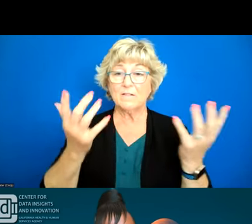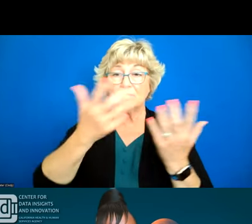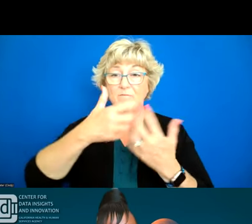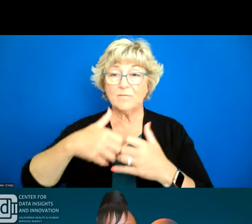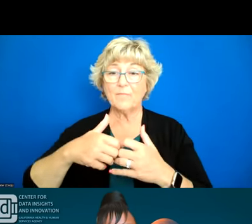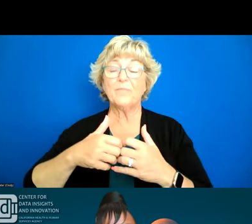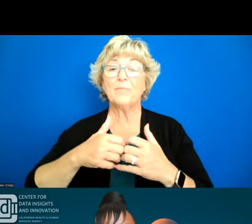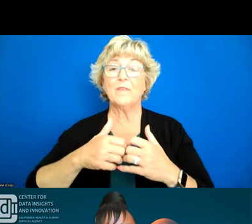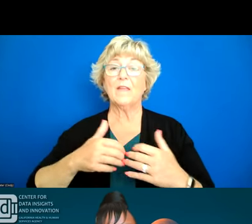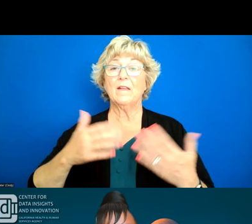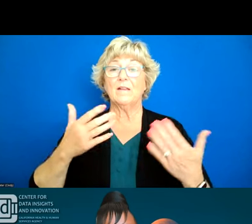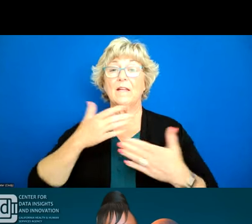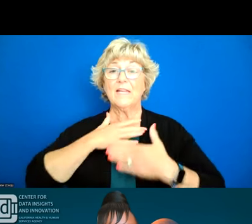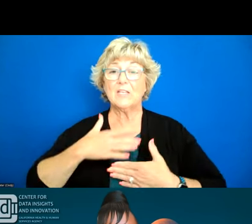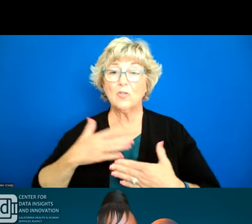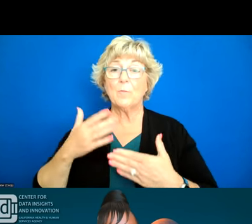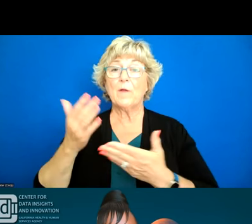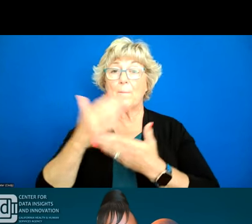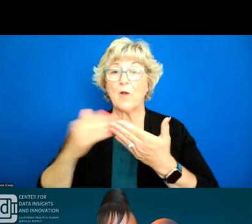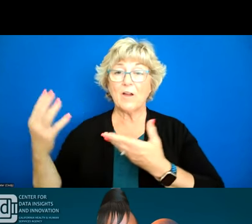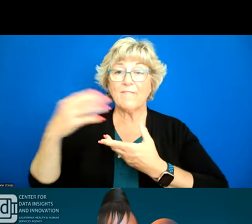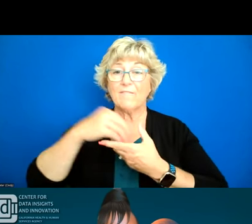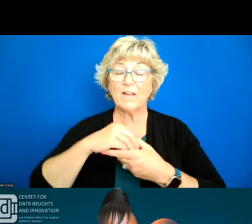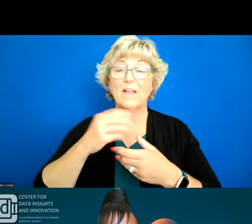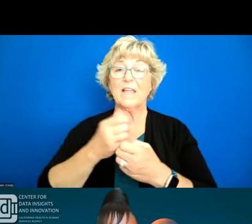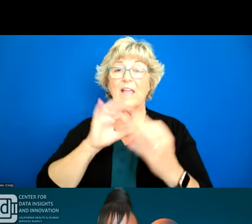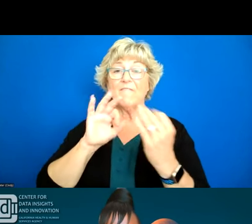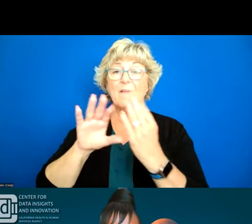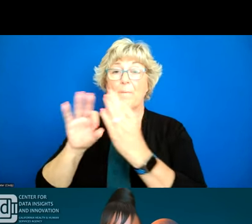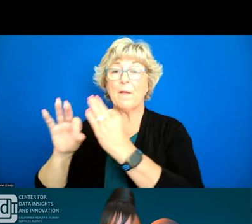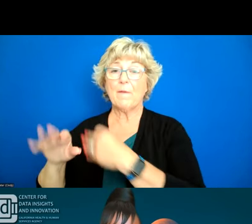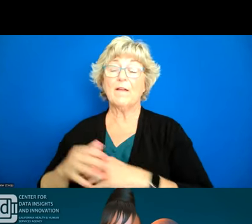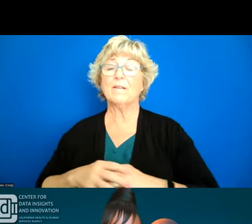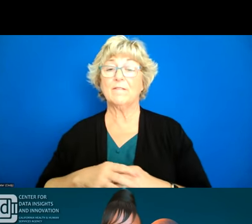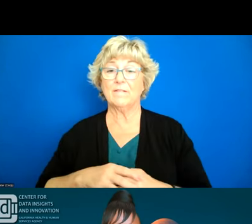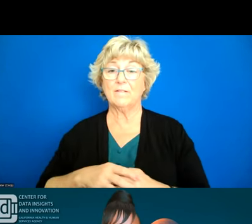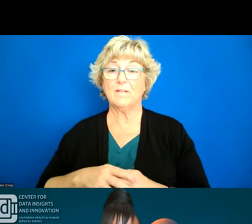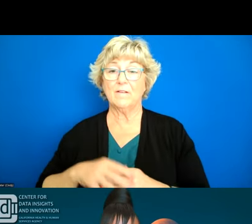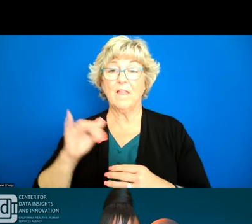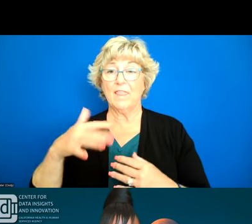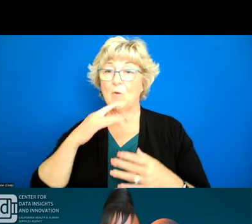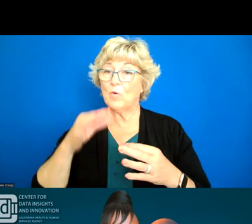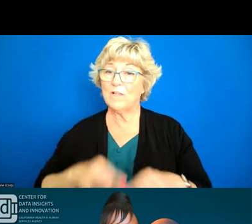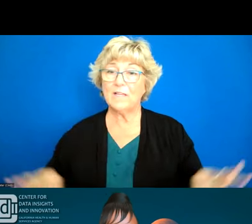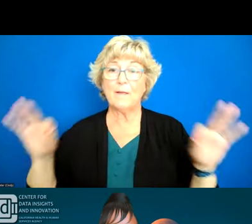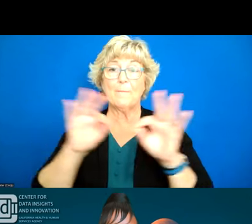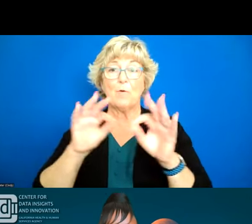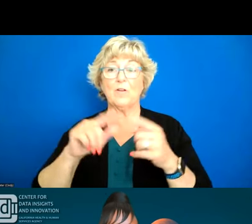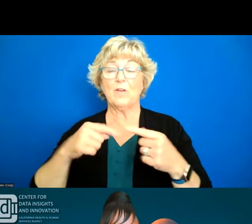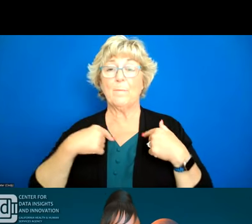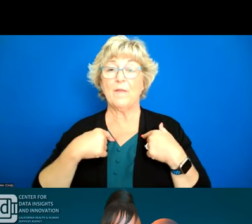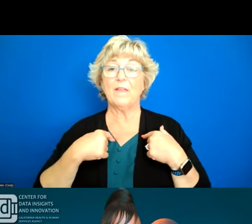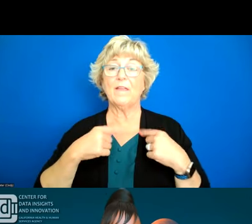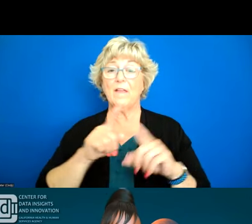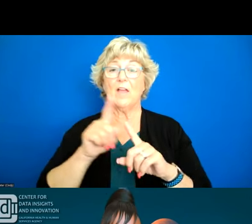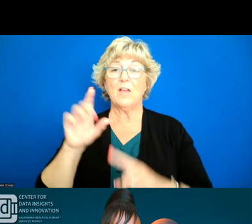human centered design element and and getting that feedback as the product owner that's something that's super important to me um as